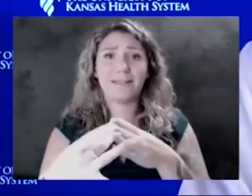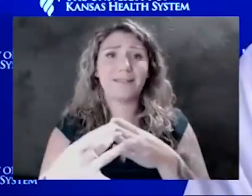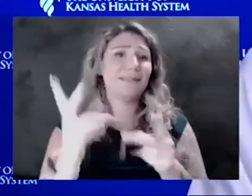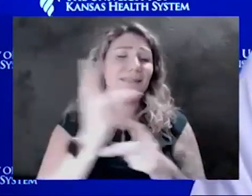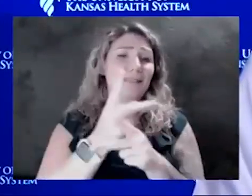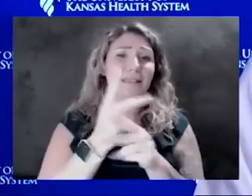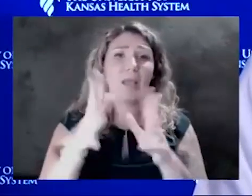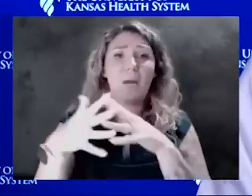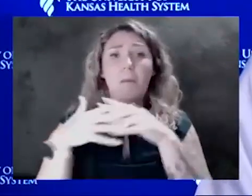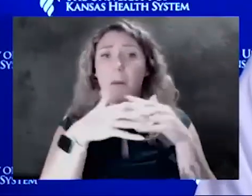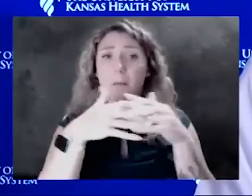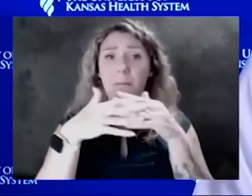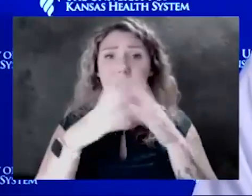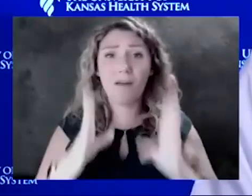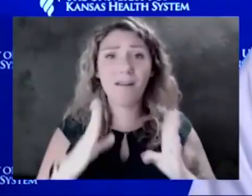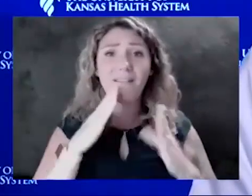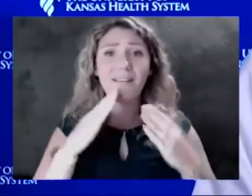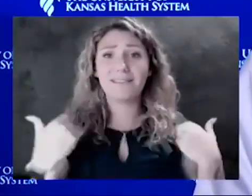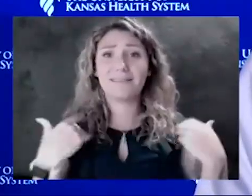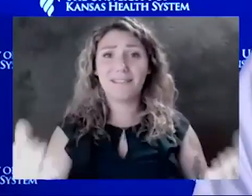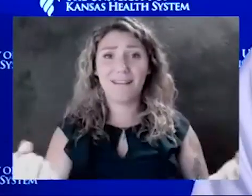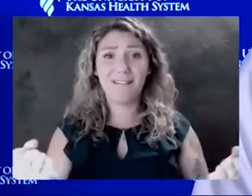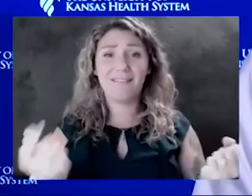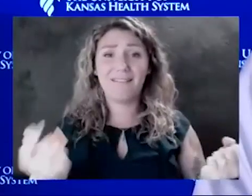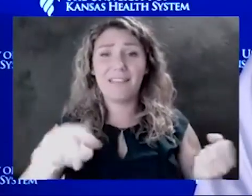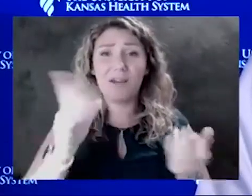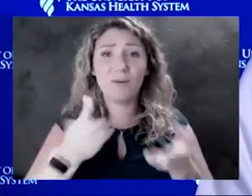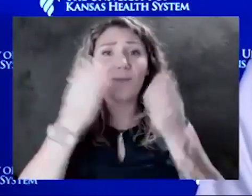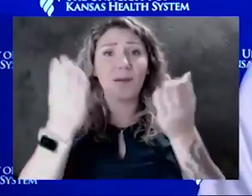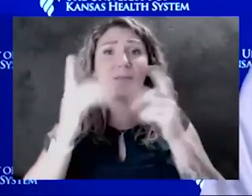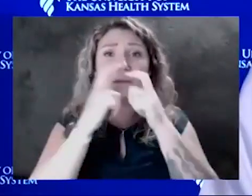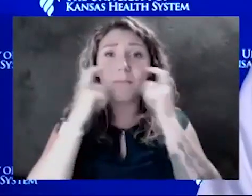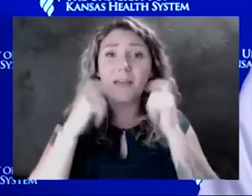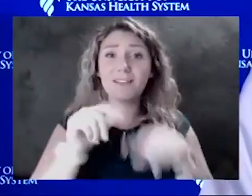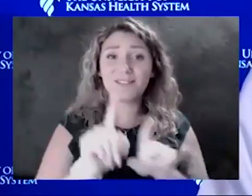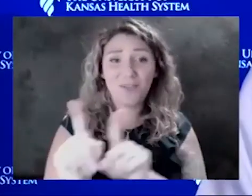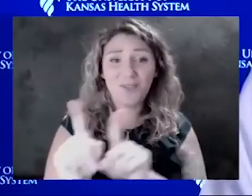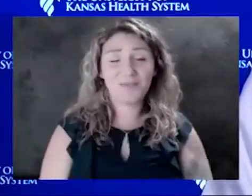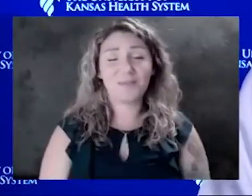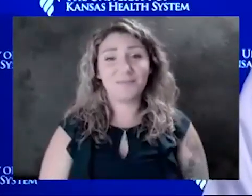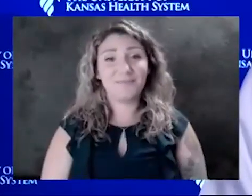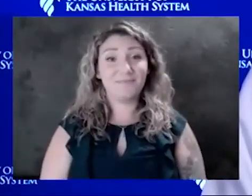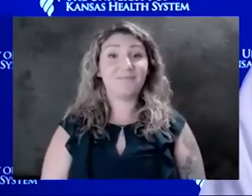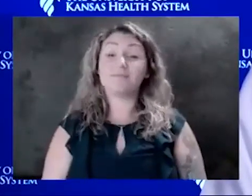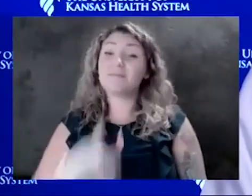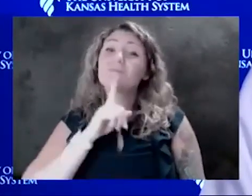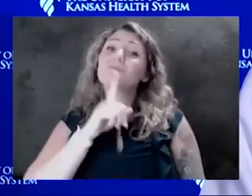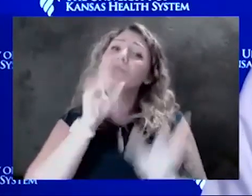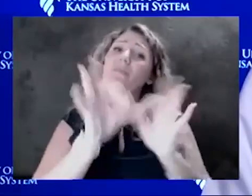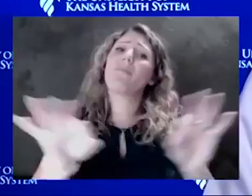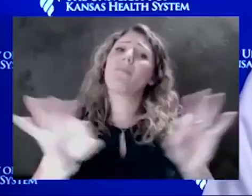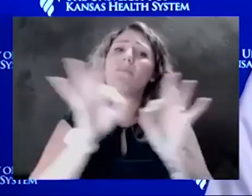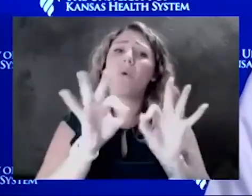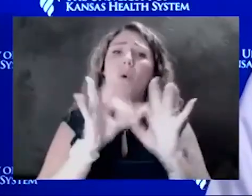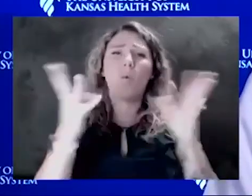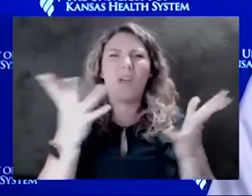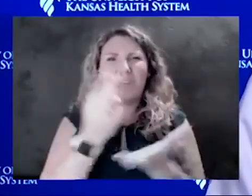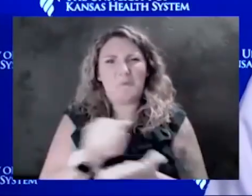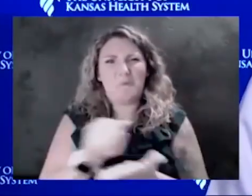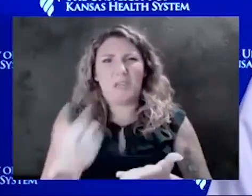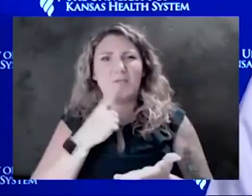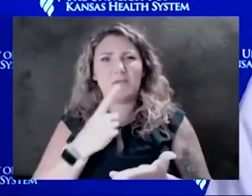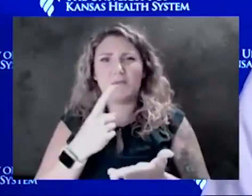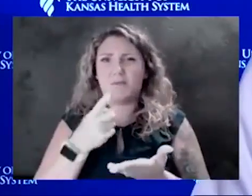are recommending masks in those situations as well. So I think it's important to understand what are the sources that you are getting this